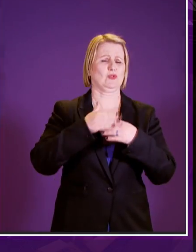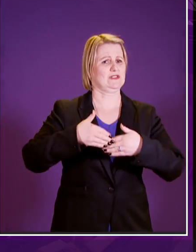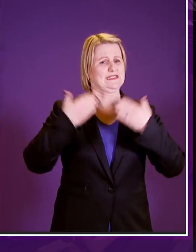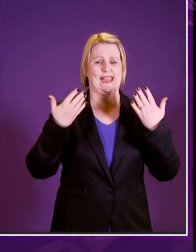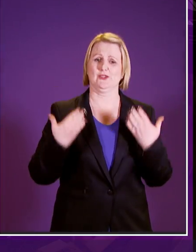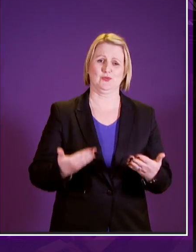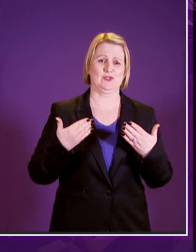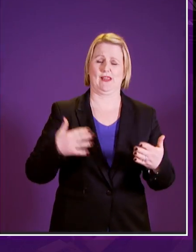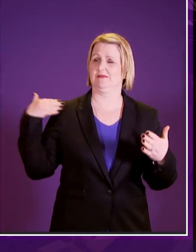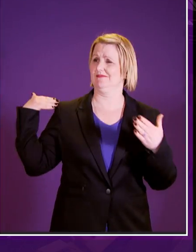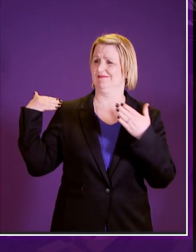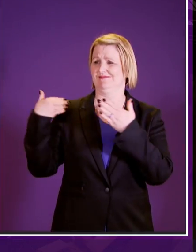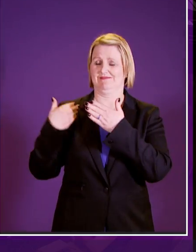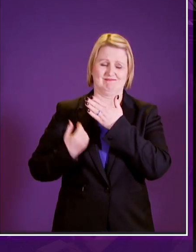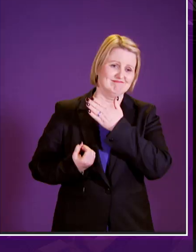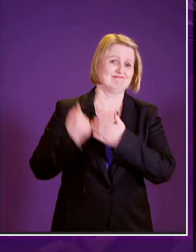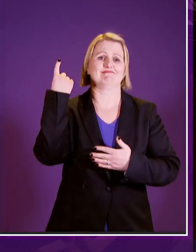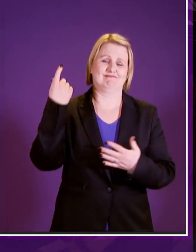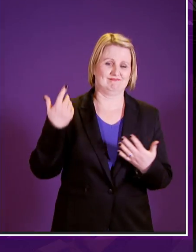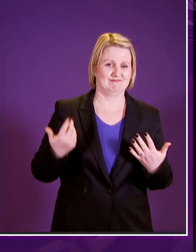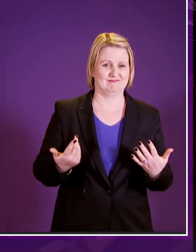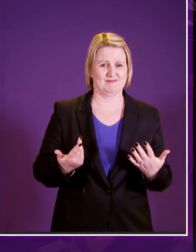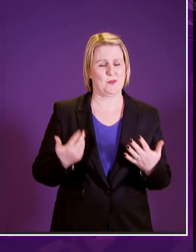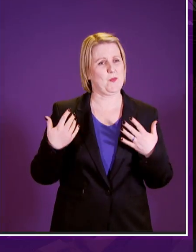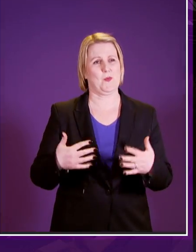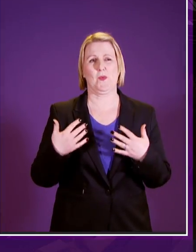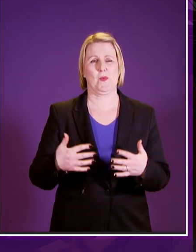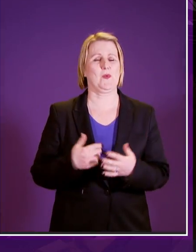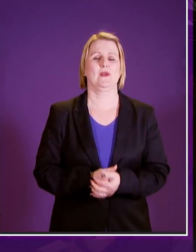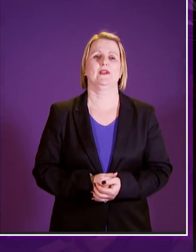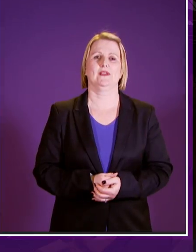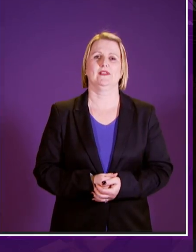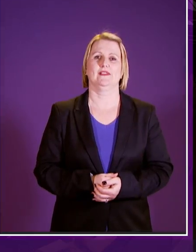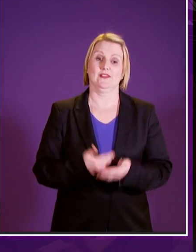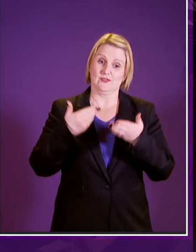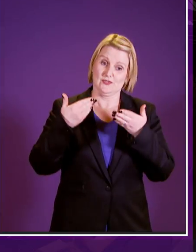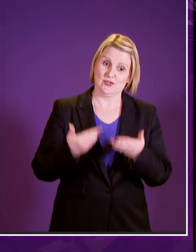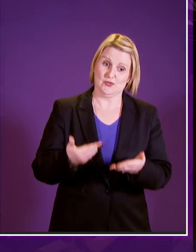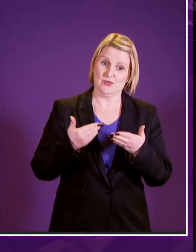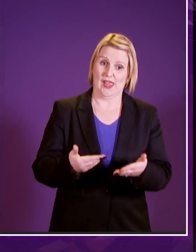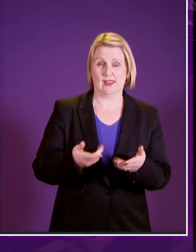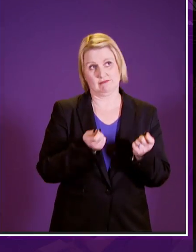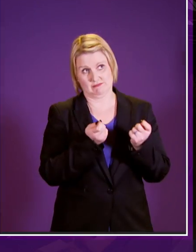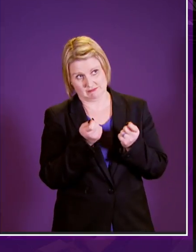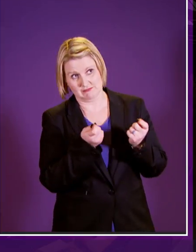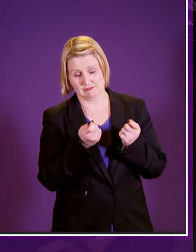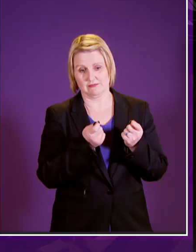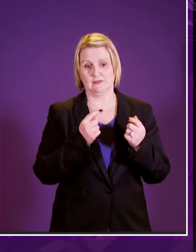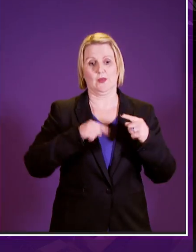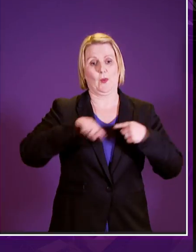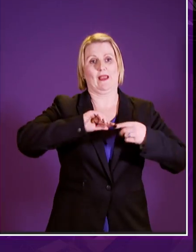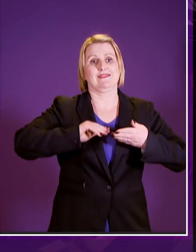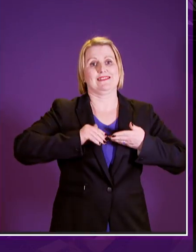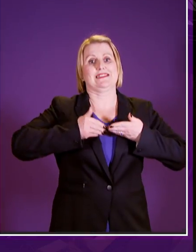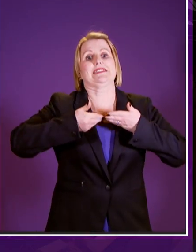coming of age of our parliament as the minister said it is indeed historic what we are doing today presiding deputy presiding officer is delivering